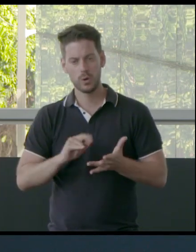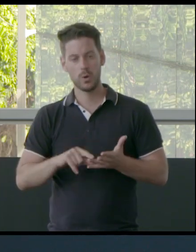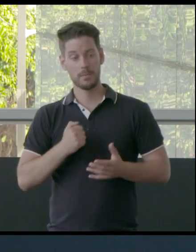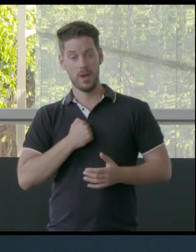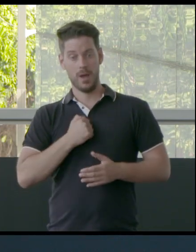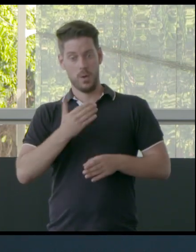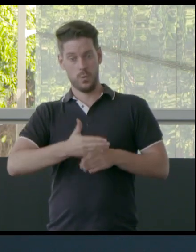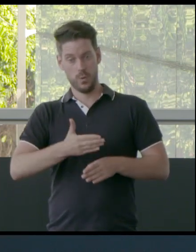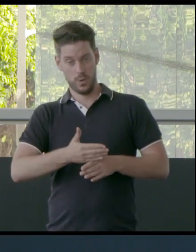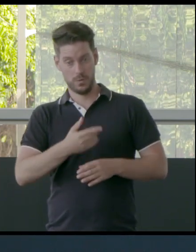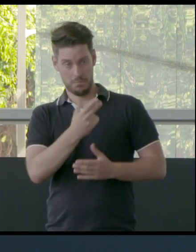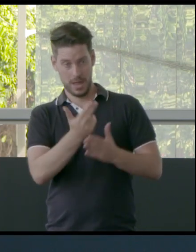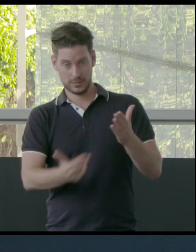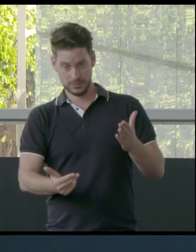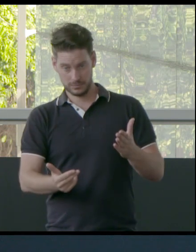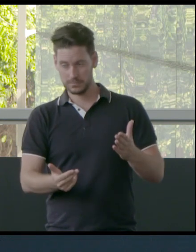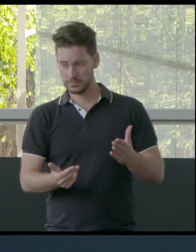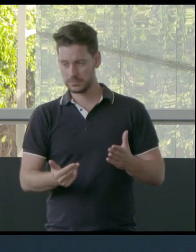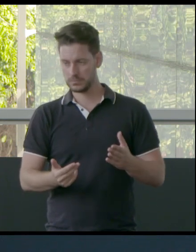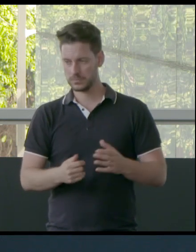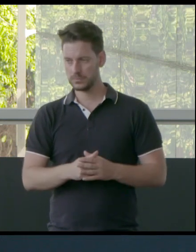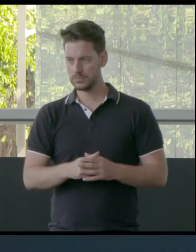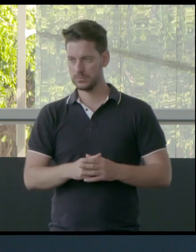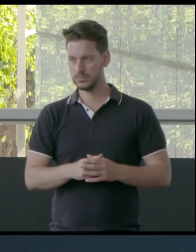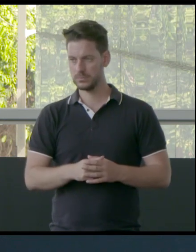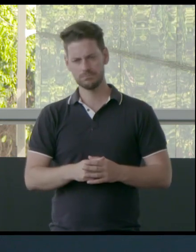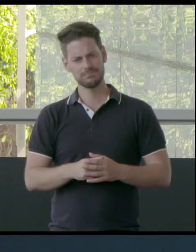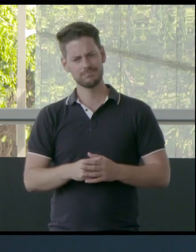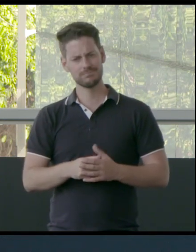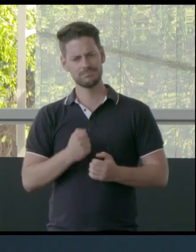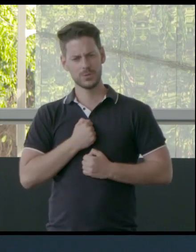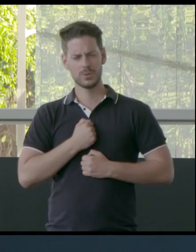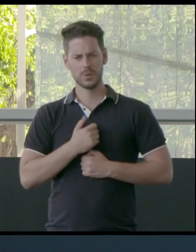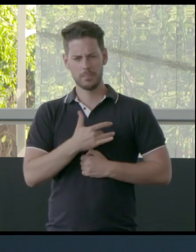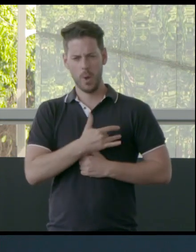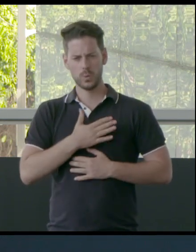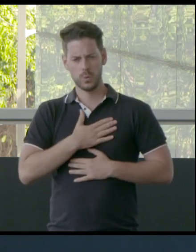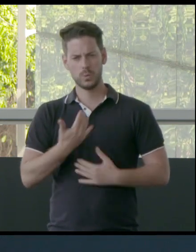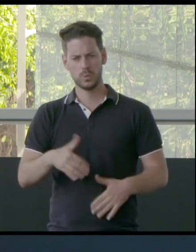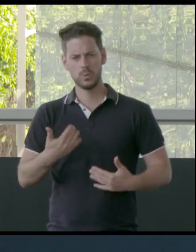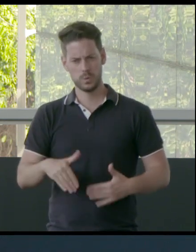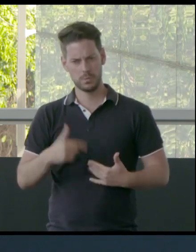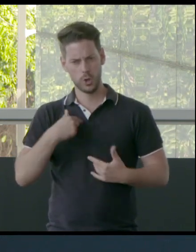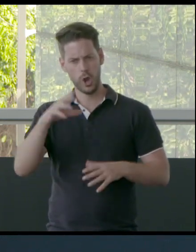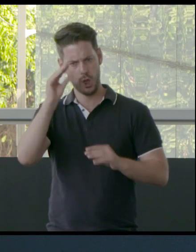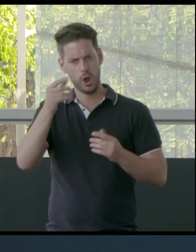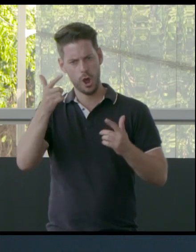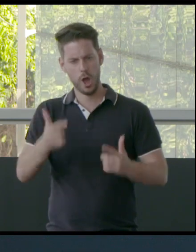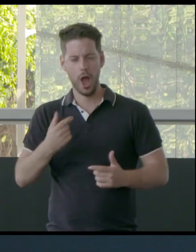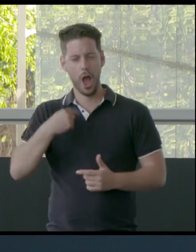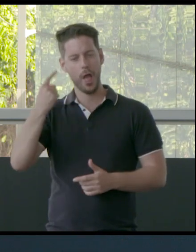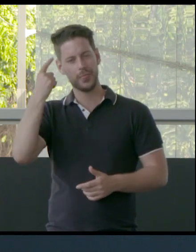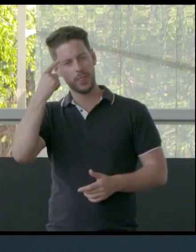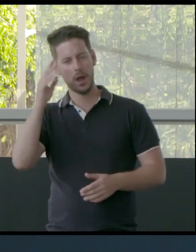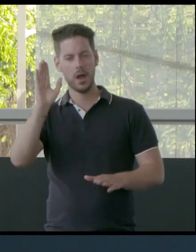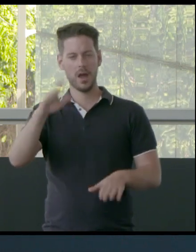has been quite emotional for me. It's been a big learning. What I thought was just a